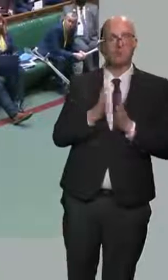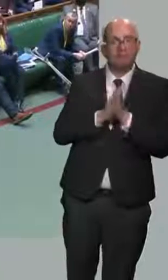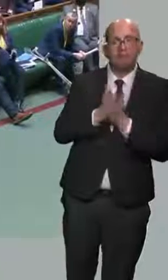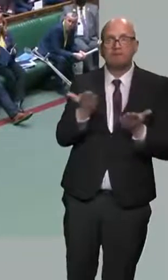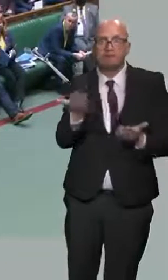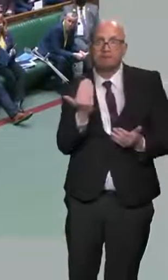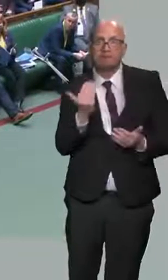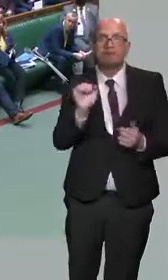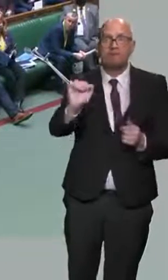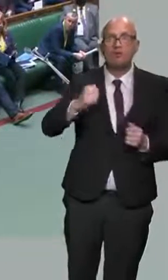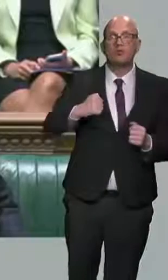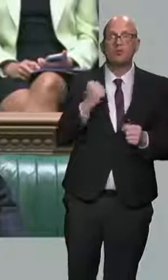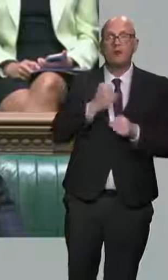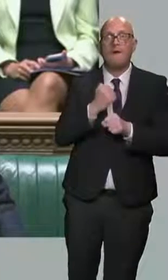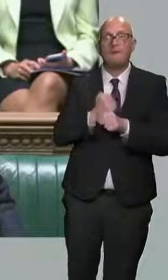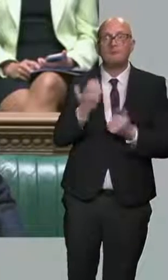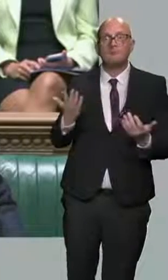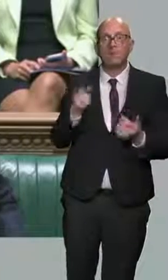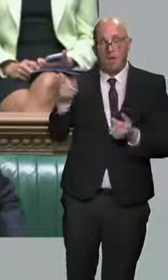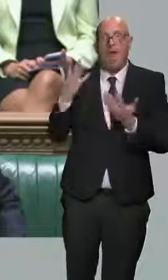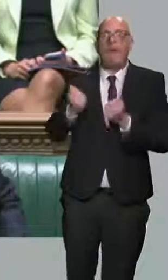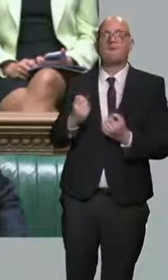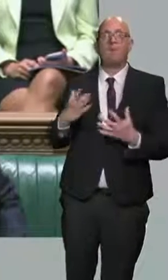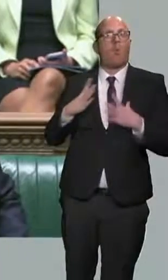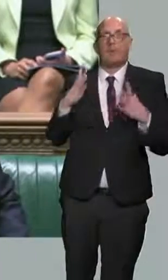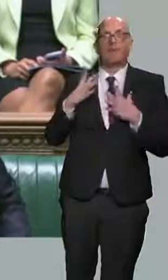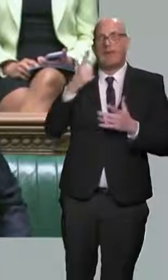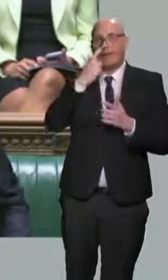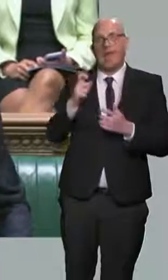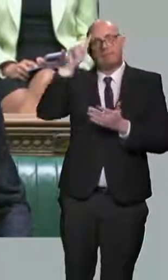taxes for their taxpayers with the powers and funding that they will get.